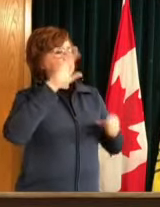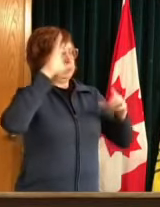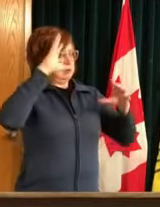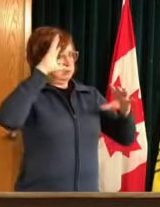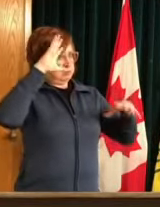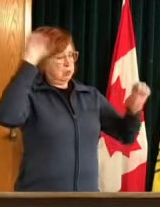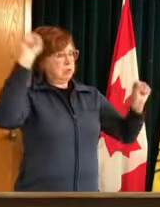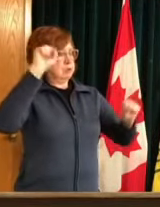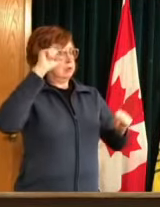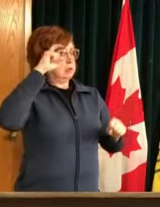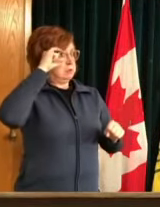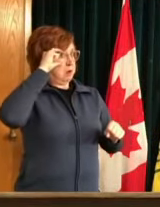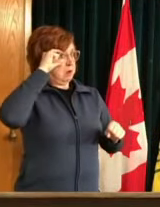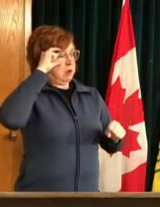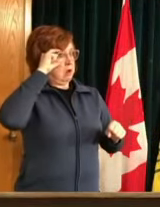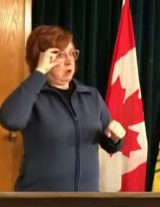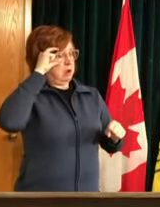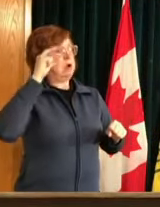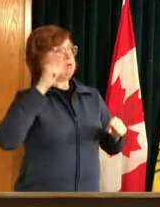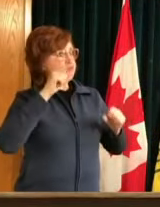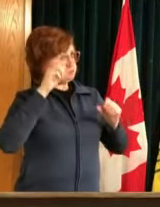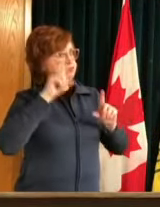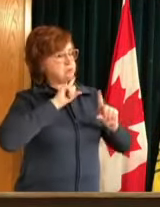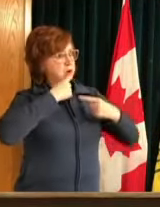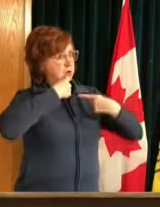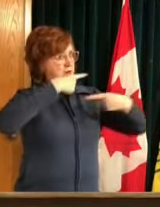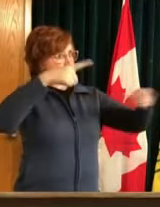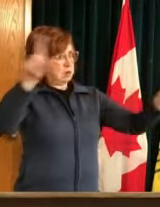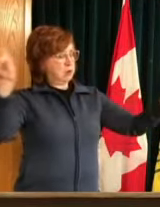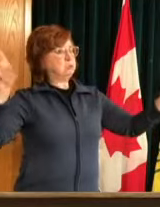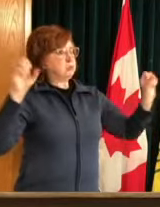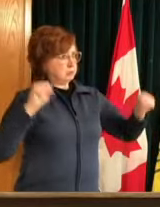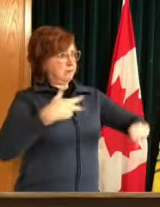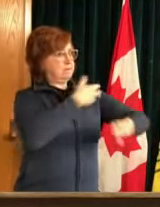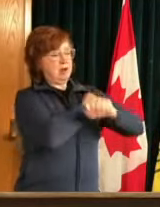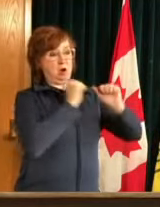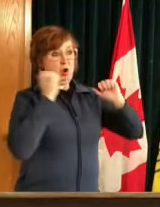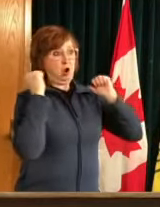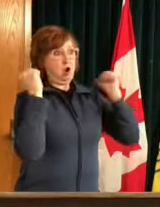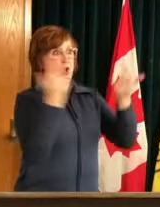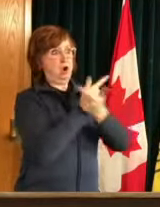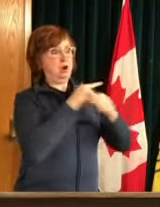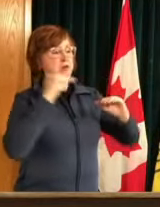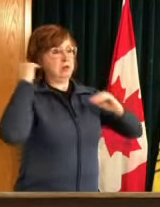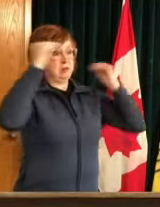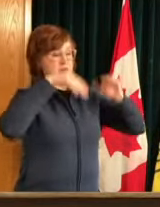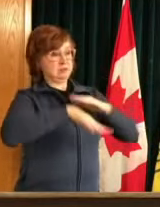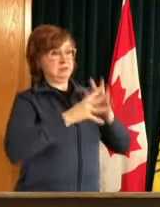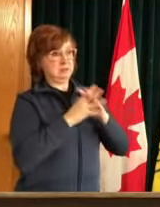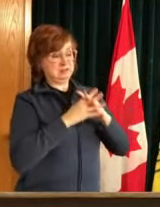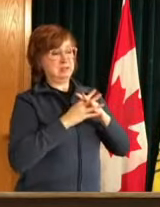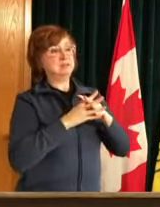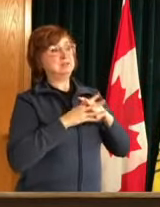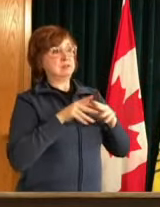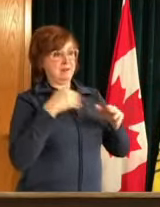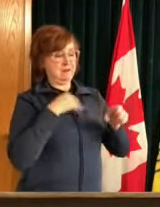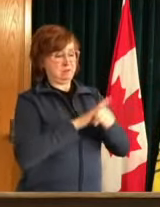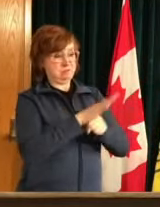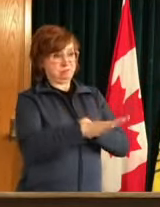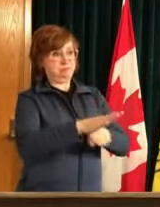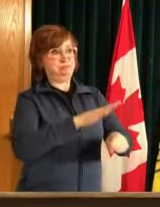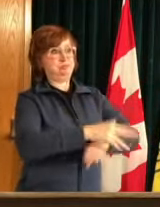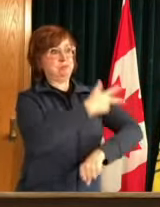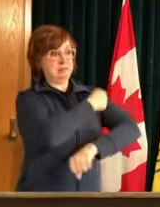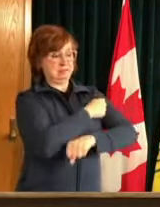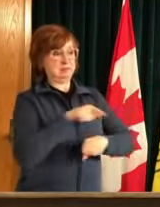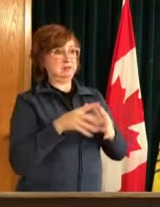get vaccinated and that's because they do have access to enough vaccines in fact some states have more than enough over the